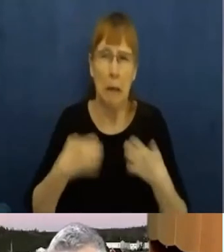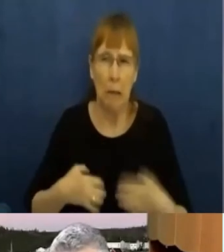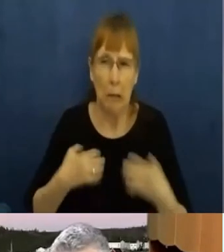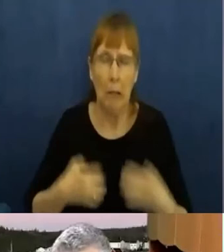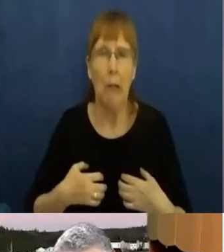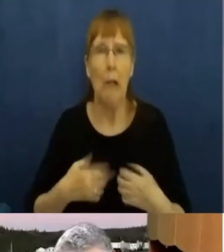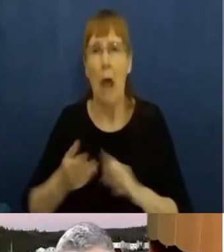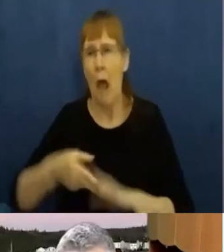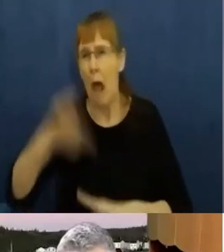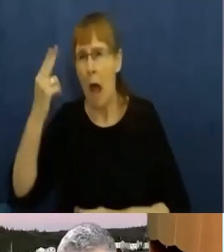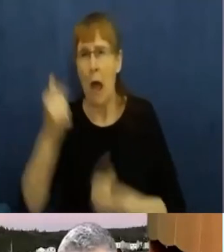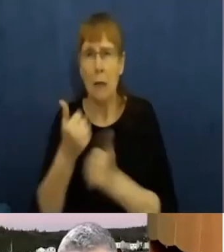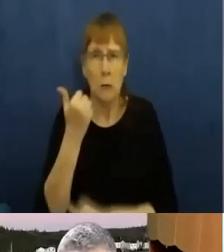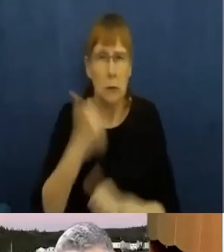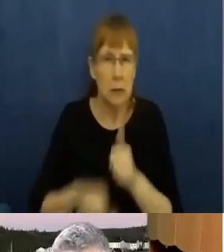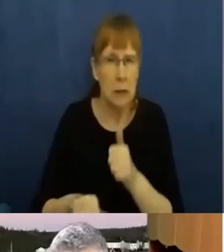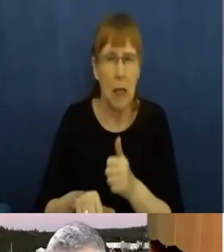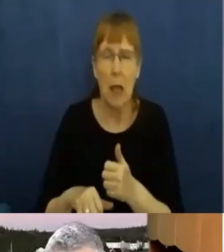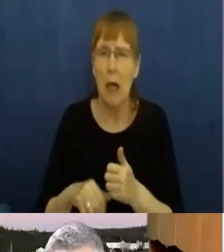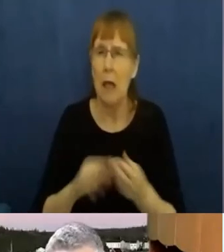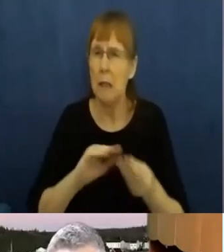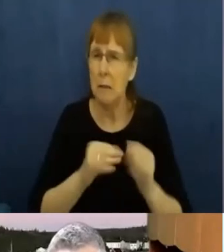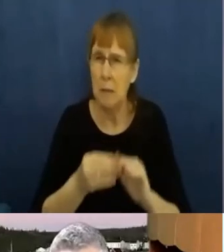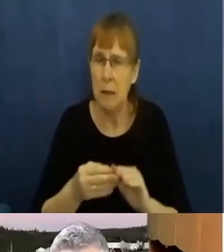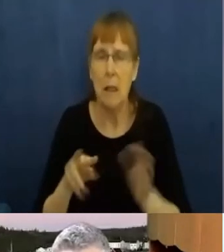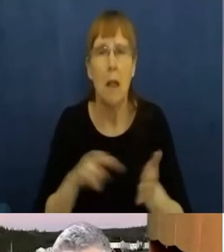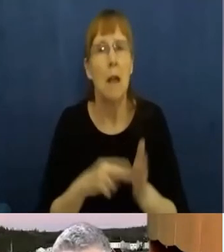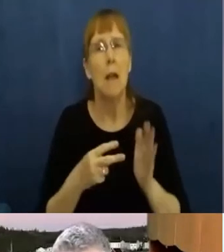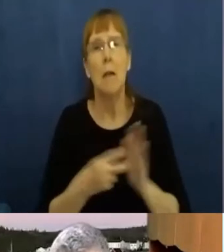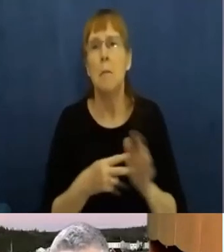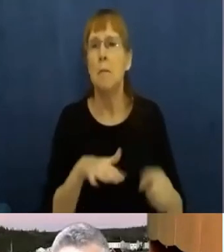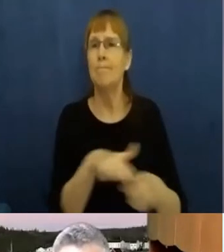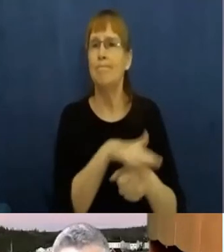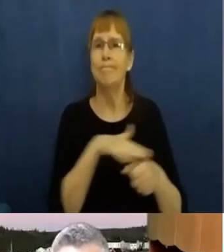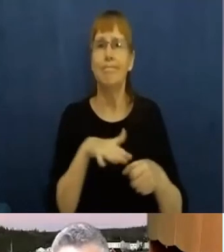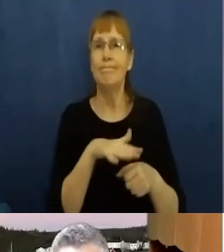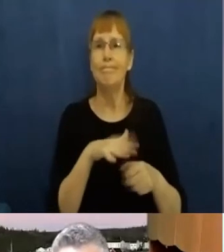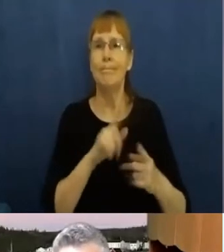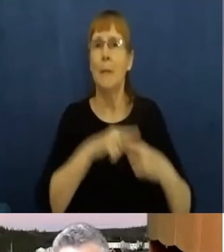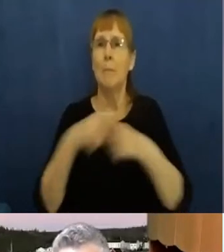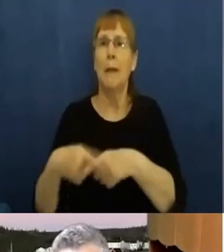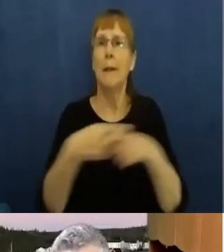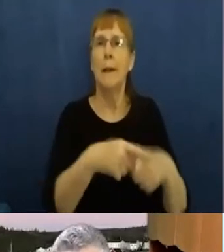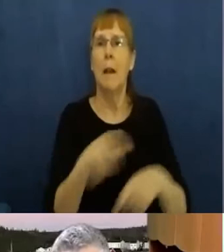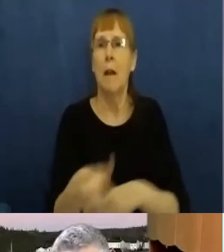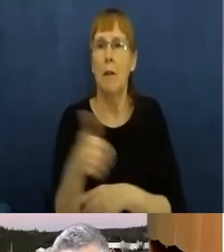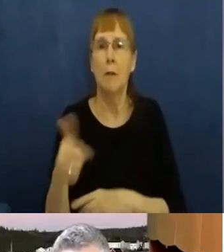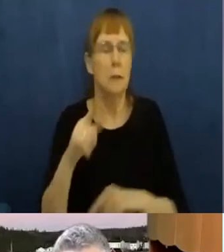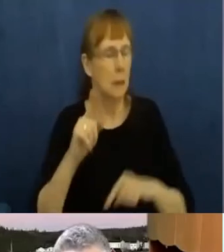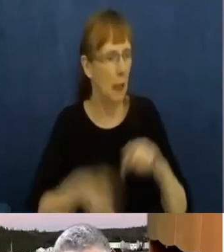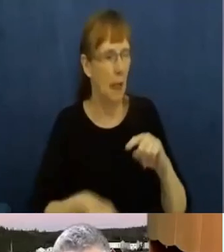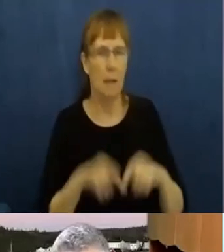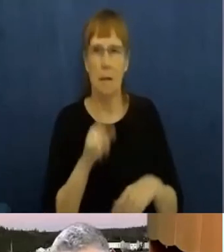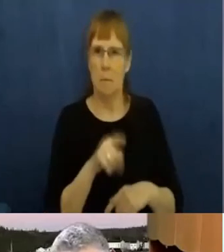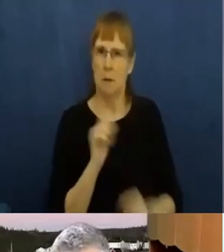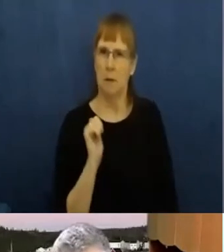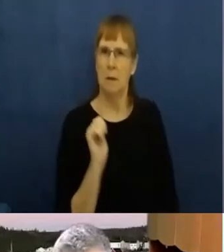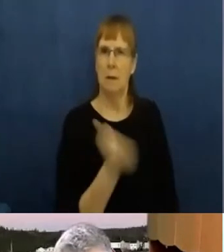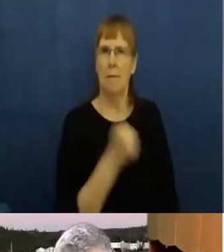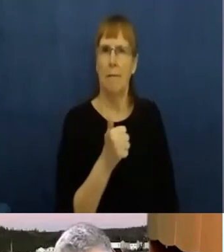really can't depend on anyone else when it comes right down to it. mean, there needs to be that level of self